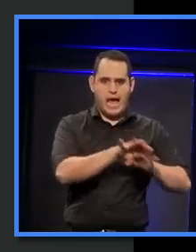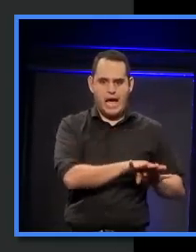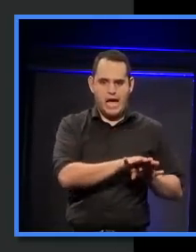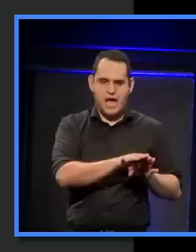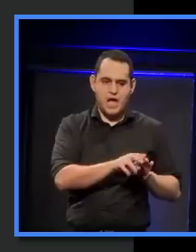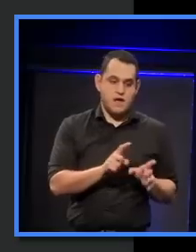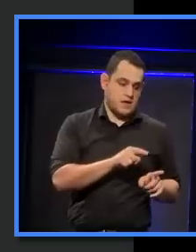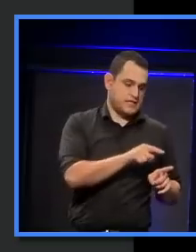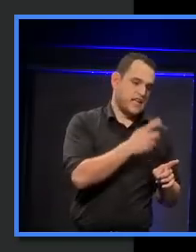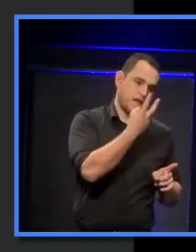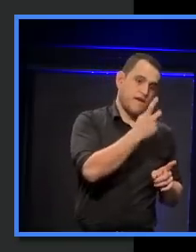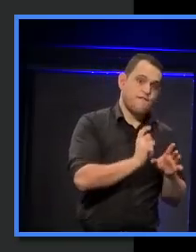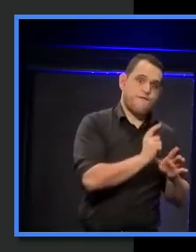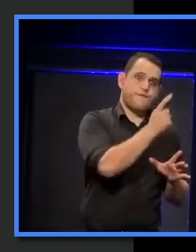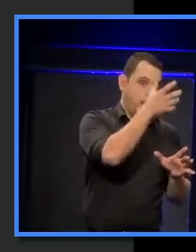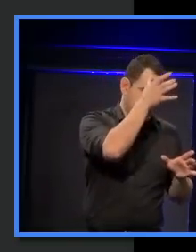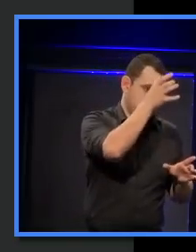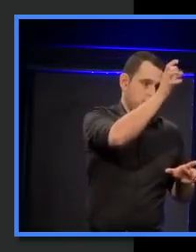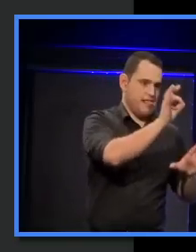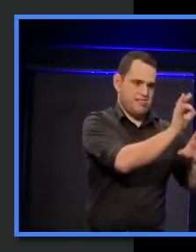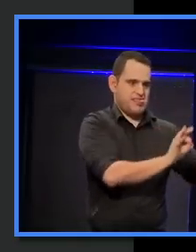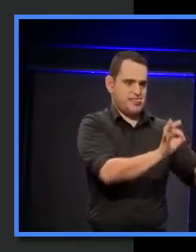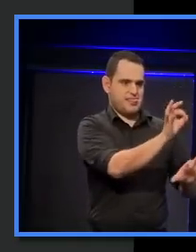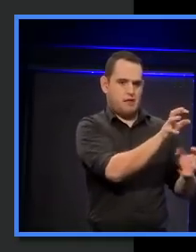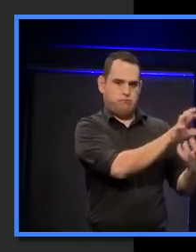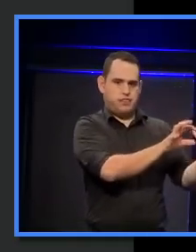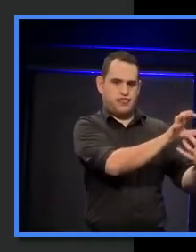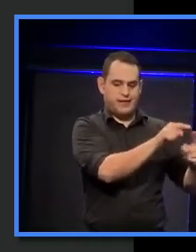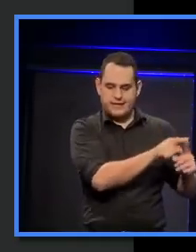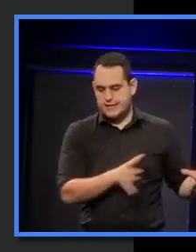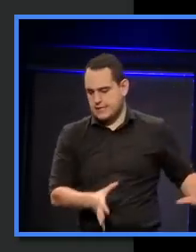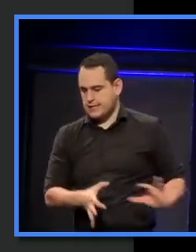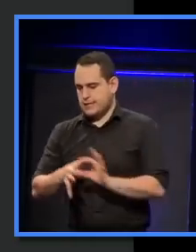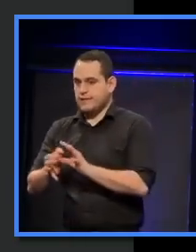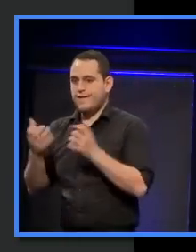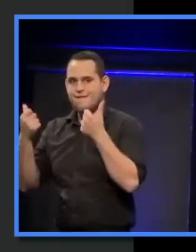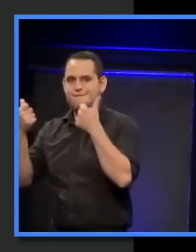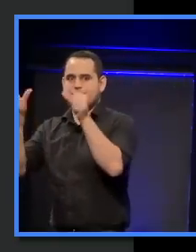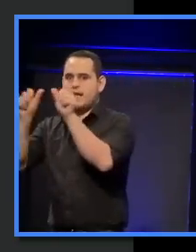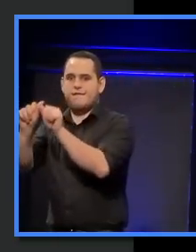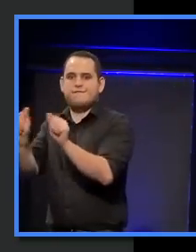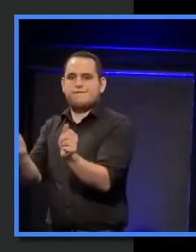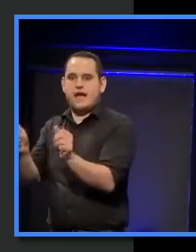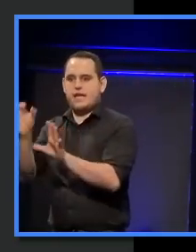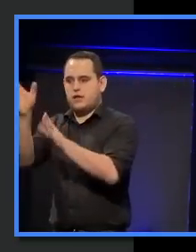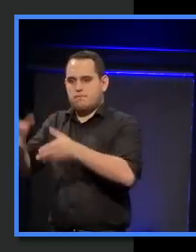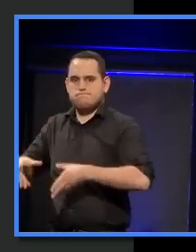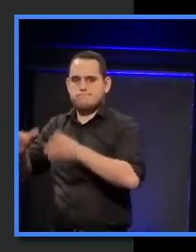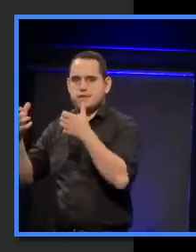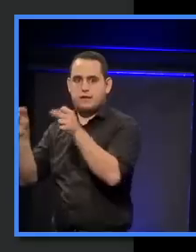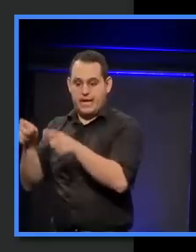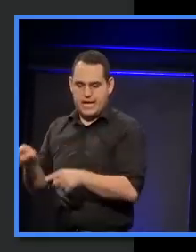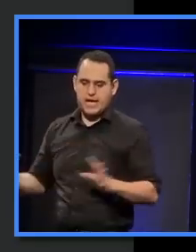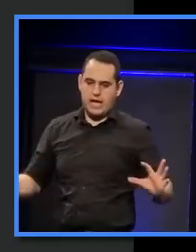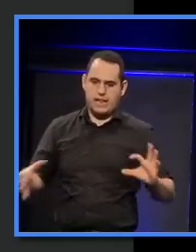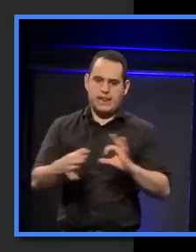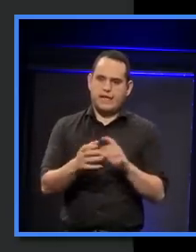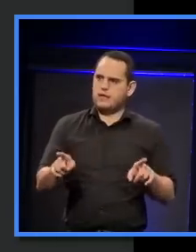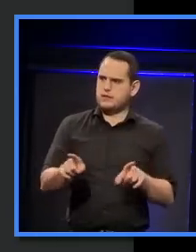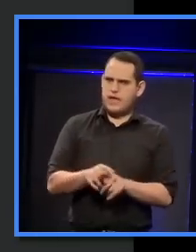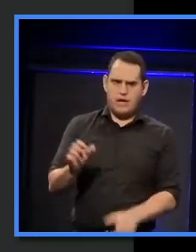original just concept sketch to the final building form here, and I'll show a couple of others later on.